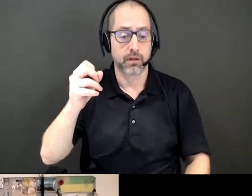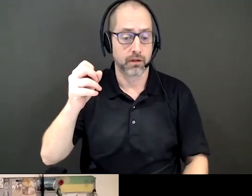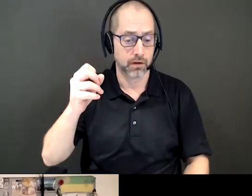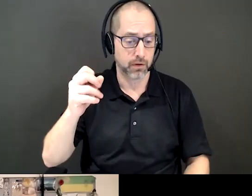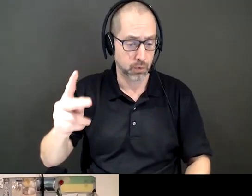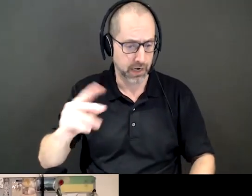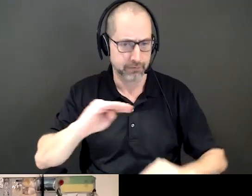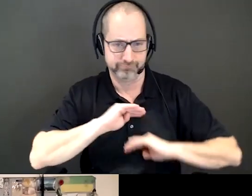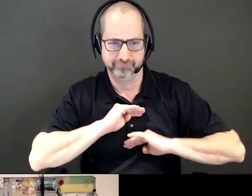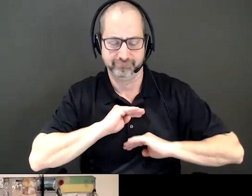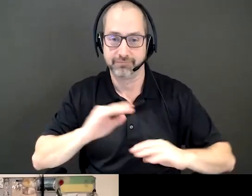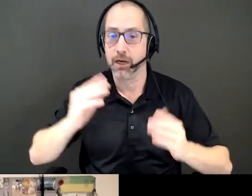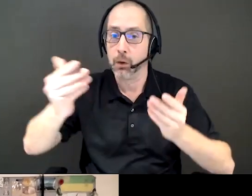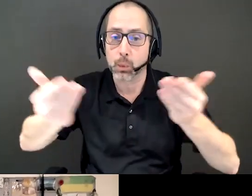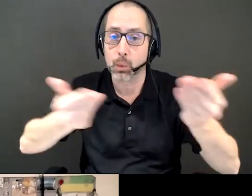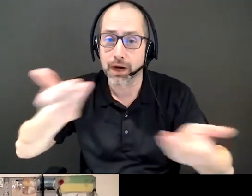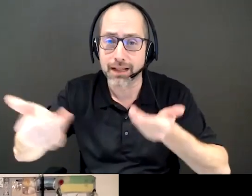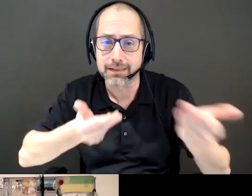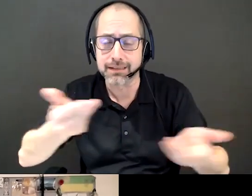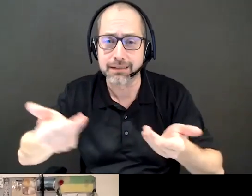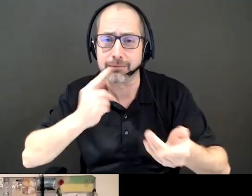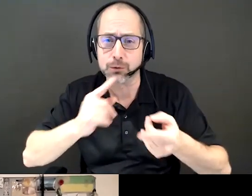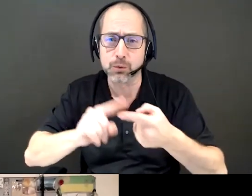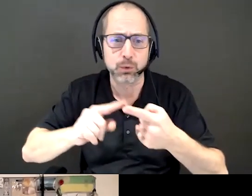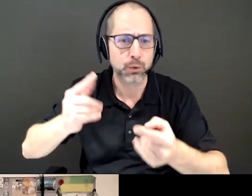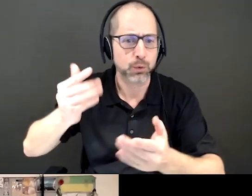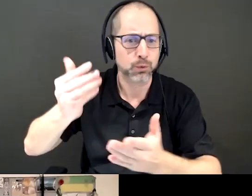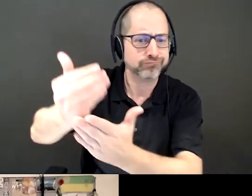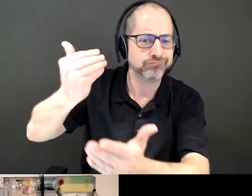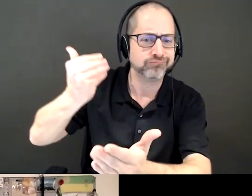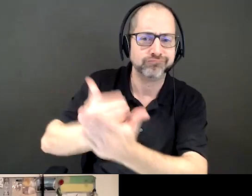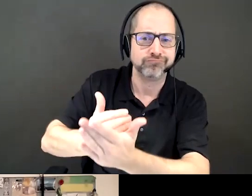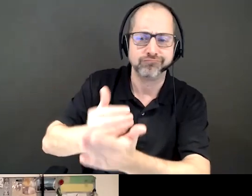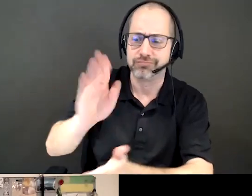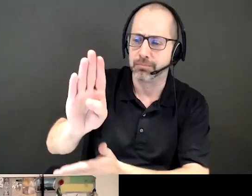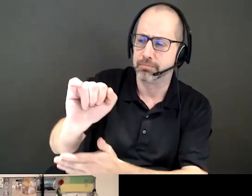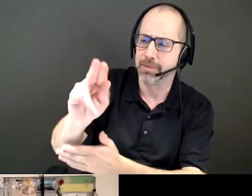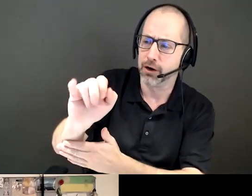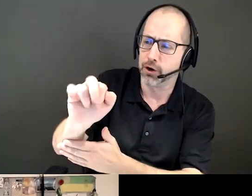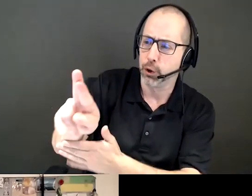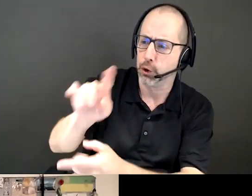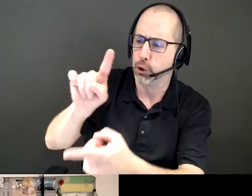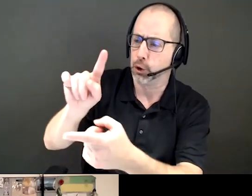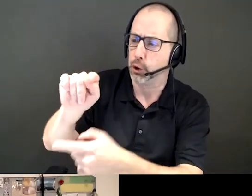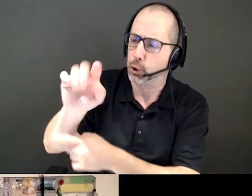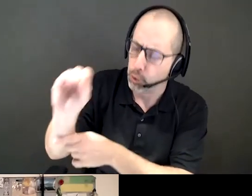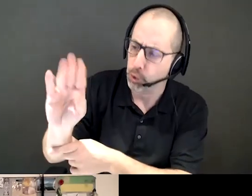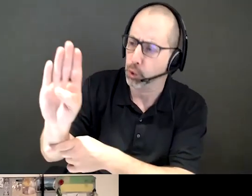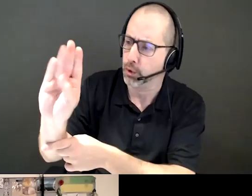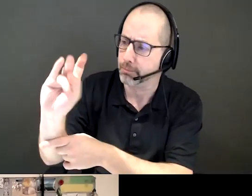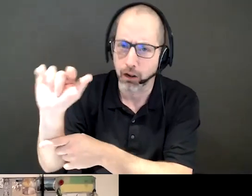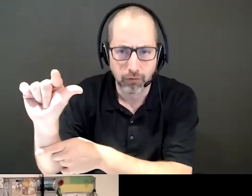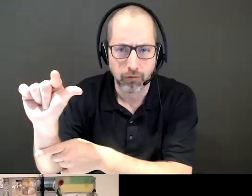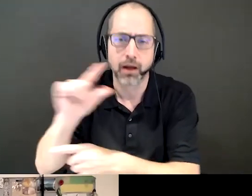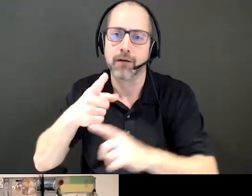Welcome everyone to our session on Barriers to Belonging from an Indigenous perspective.